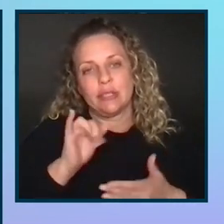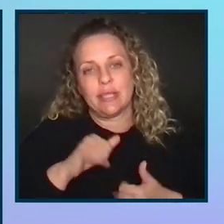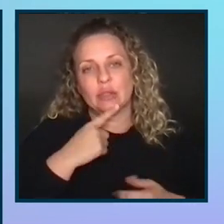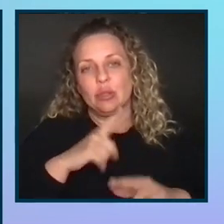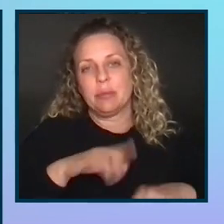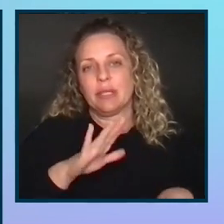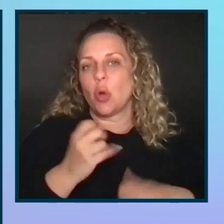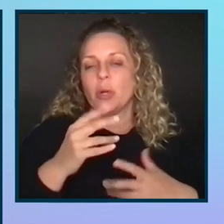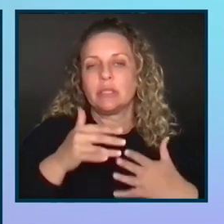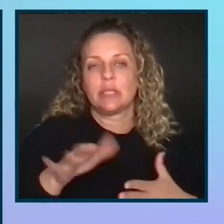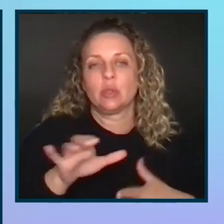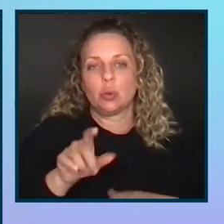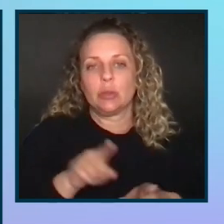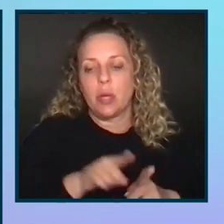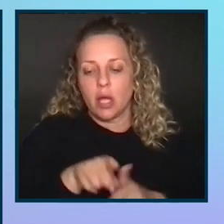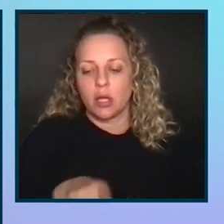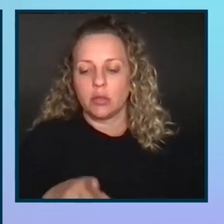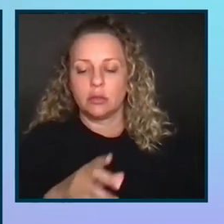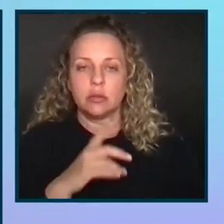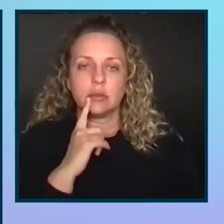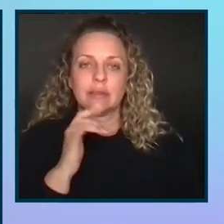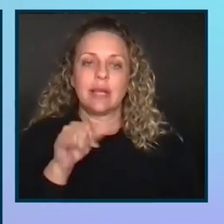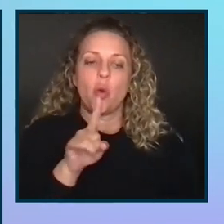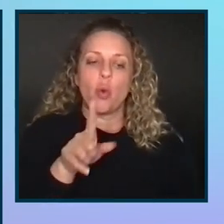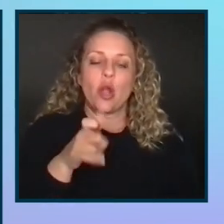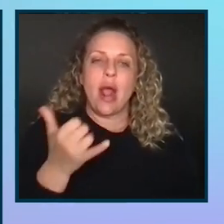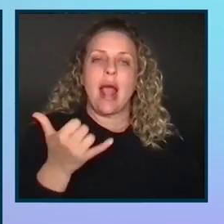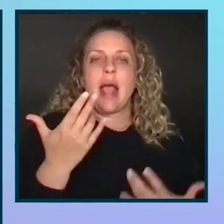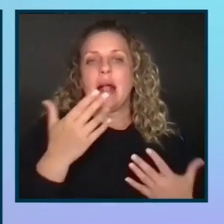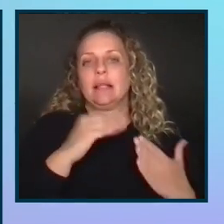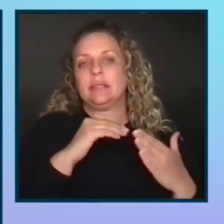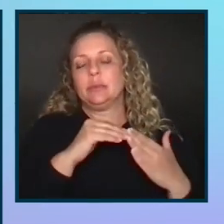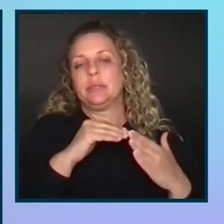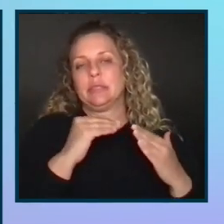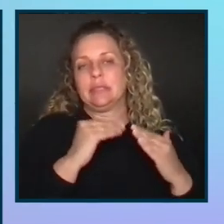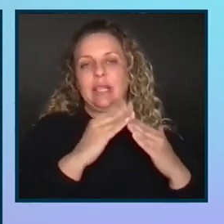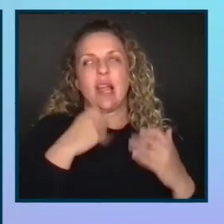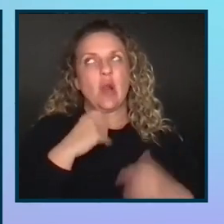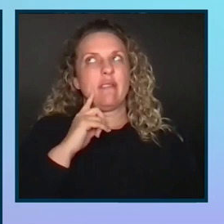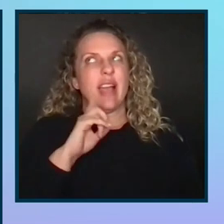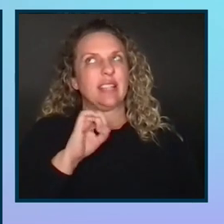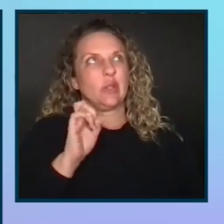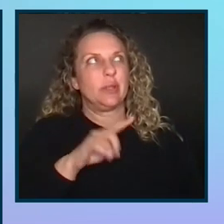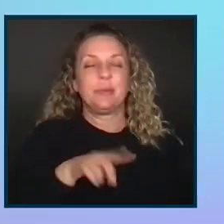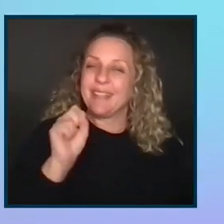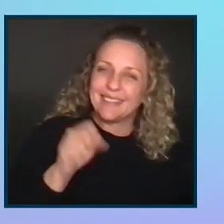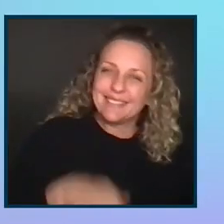depends on what study you're doing as well and where you're at in the accessibility stage. I don't know if that answers the question. yeah.